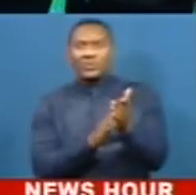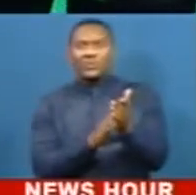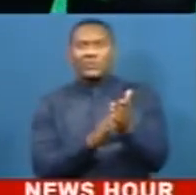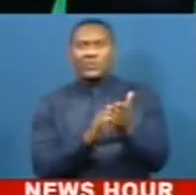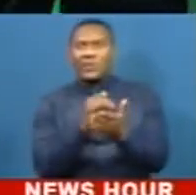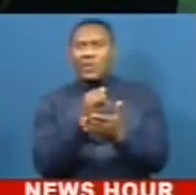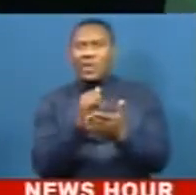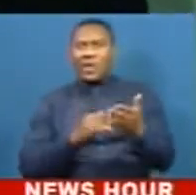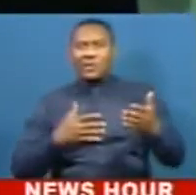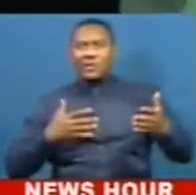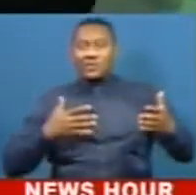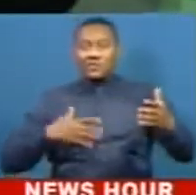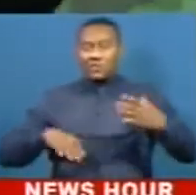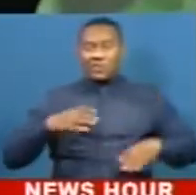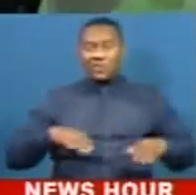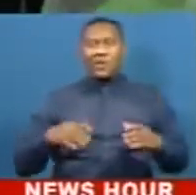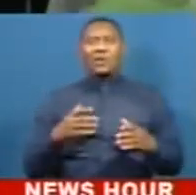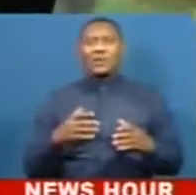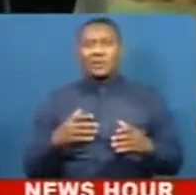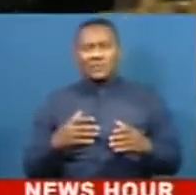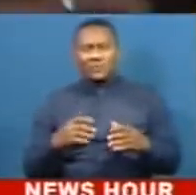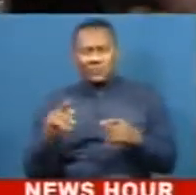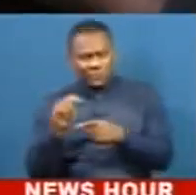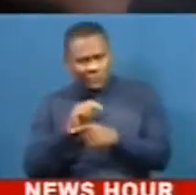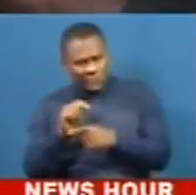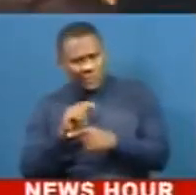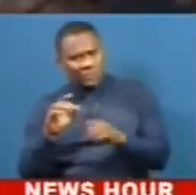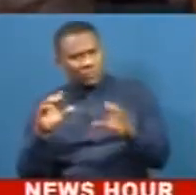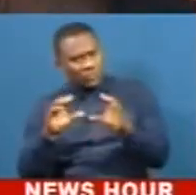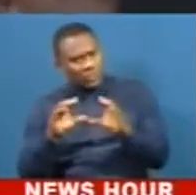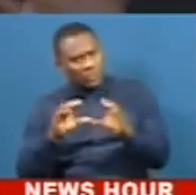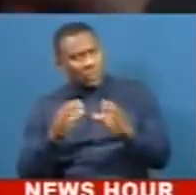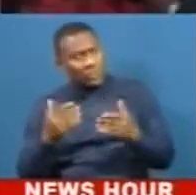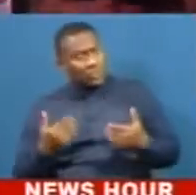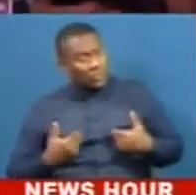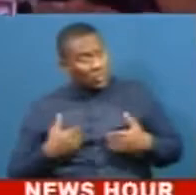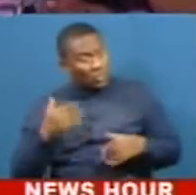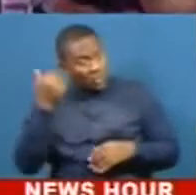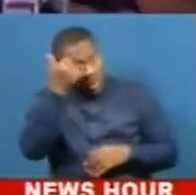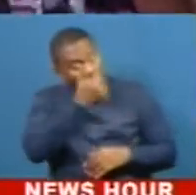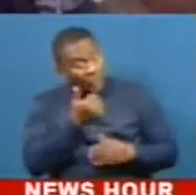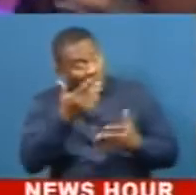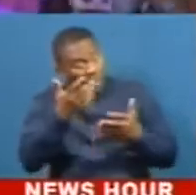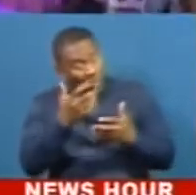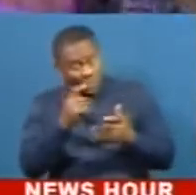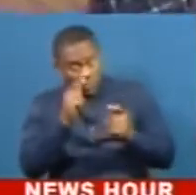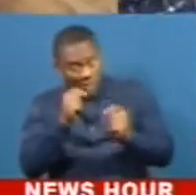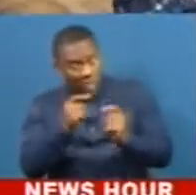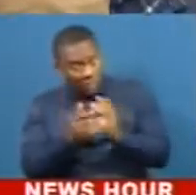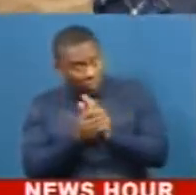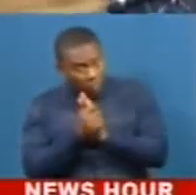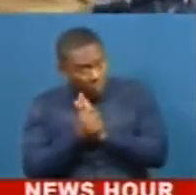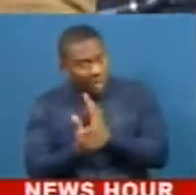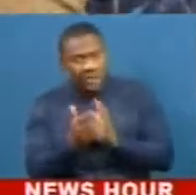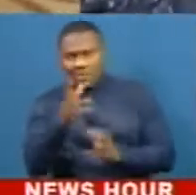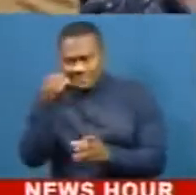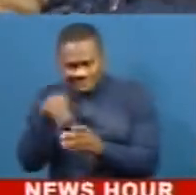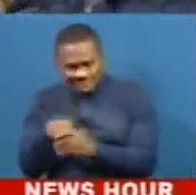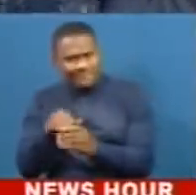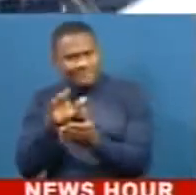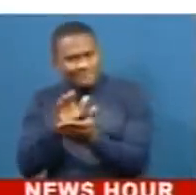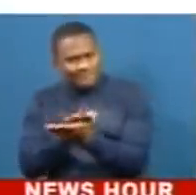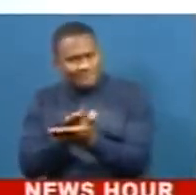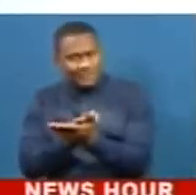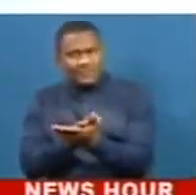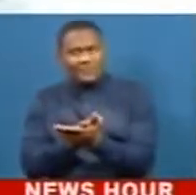to offer training and certificates to young Africans to develop their talents. The founder of AUCC, Mr.